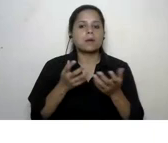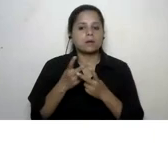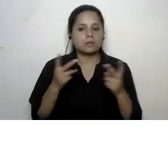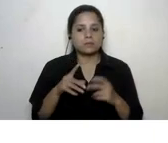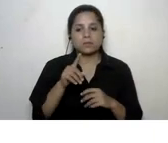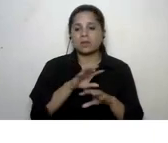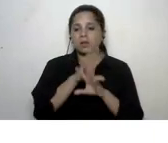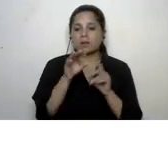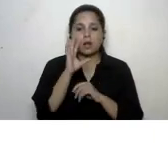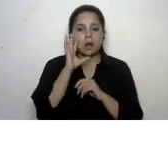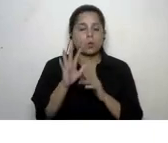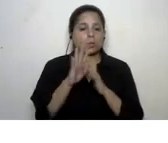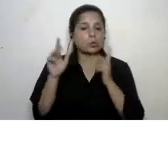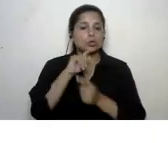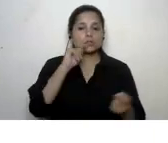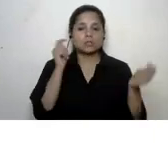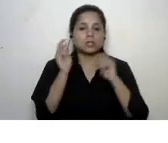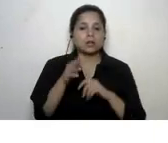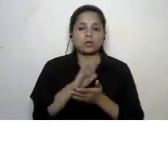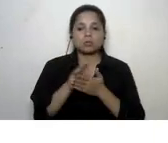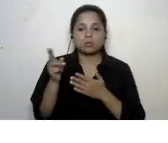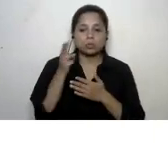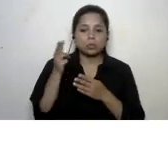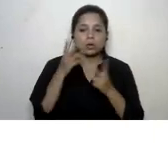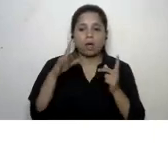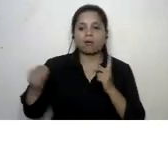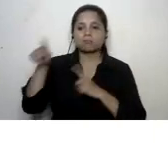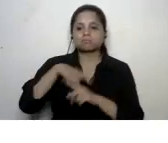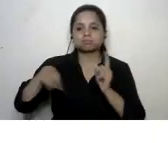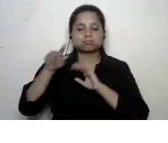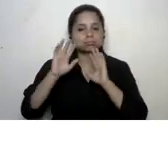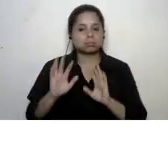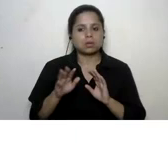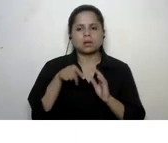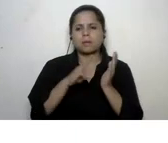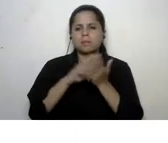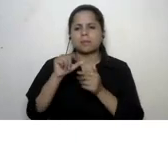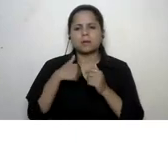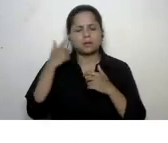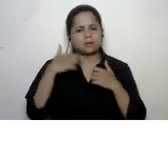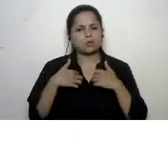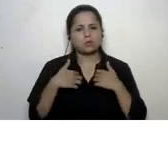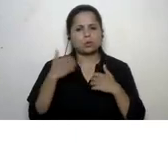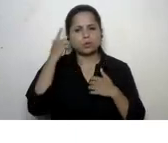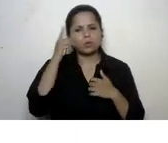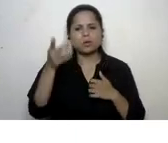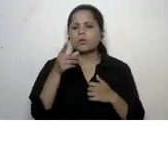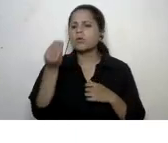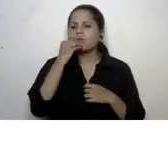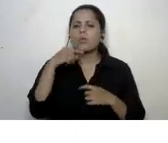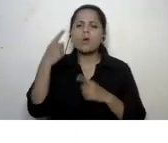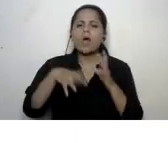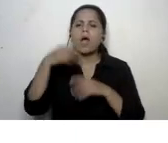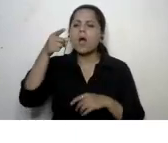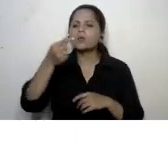all these huge chains of restaurants mushrooming up around us uh mina i'm very curious to know what do you usually eat when you go